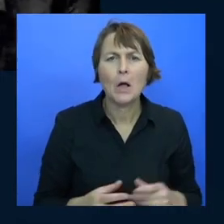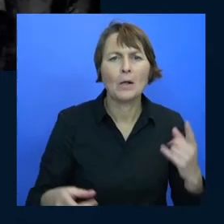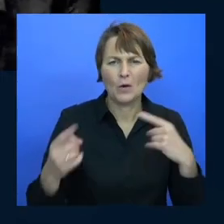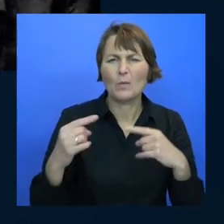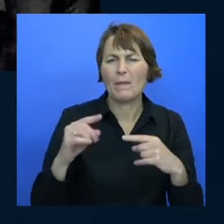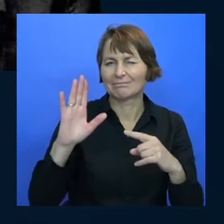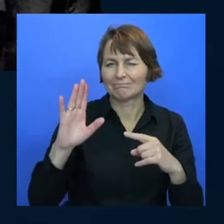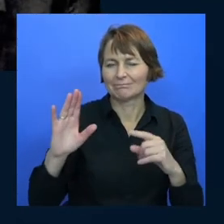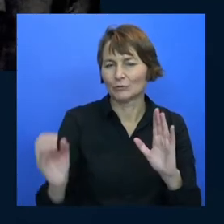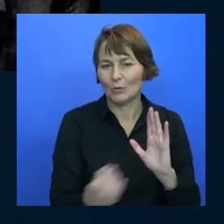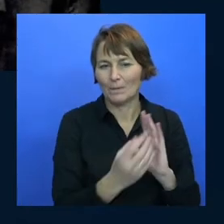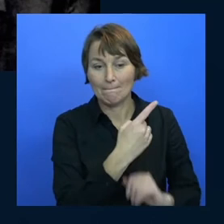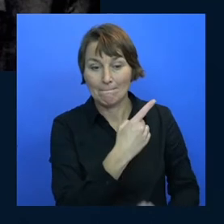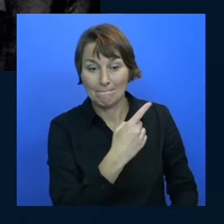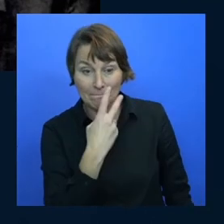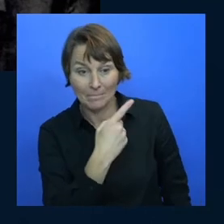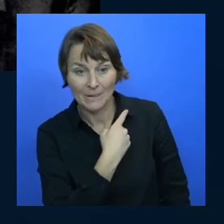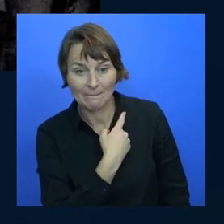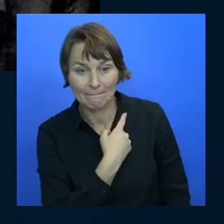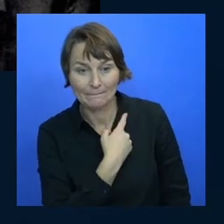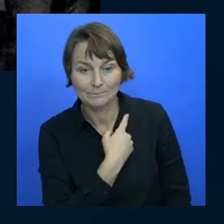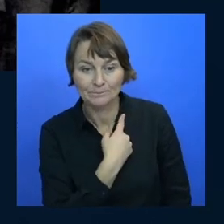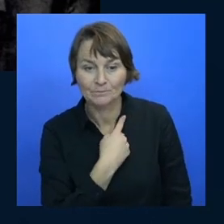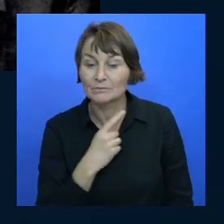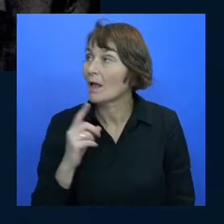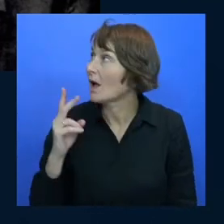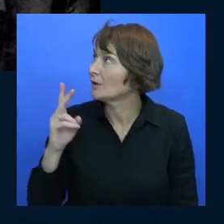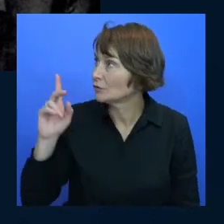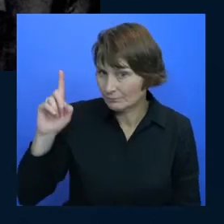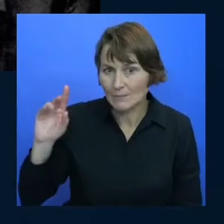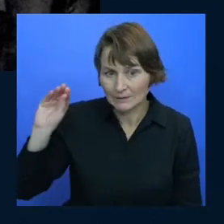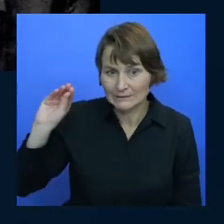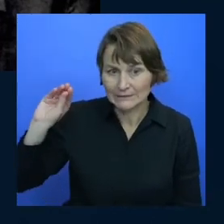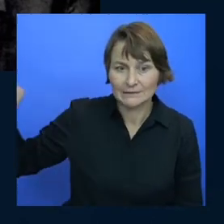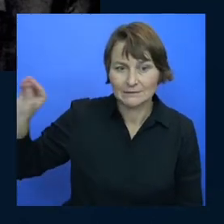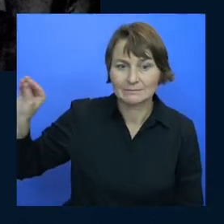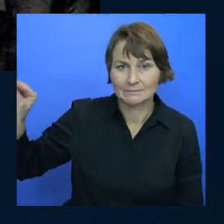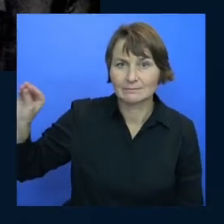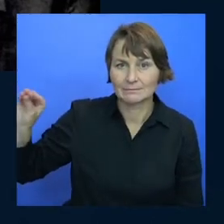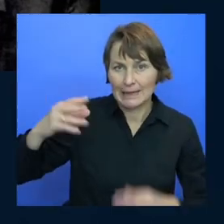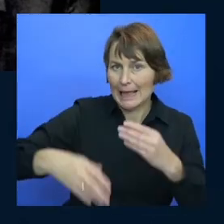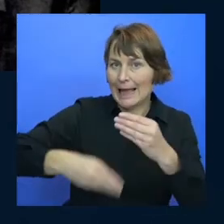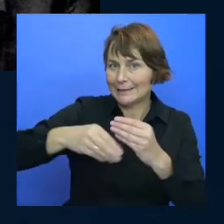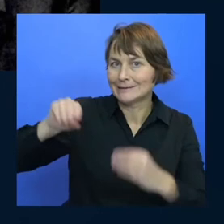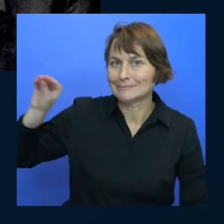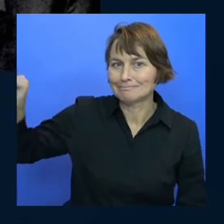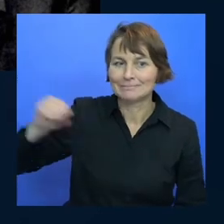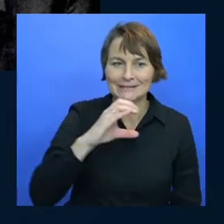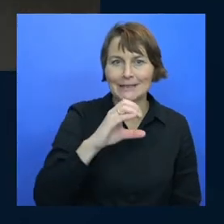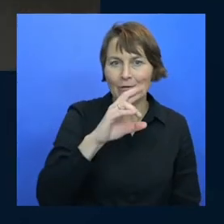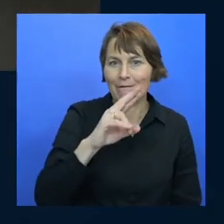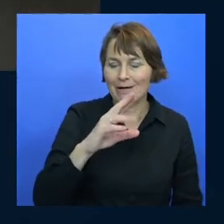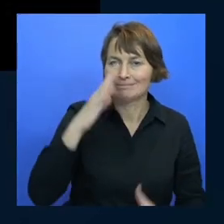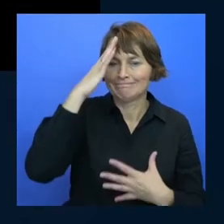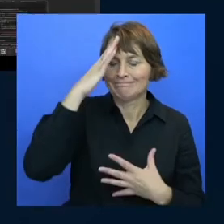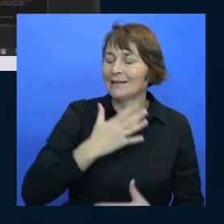did i put it in there i should probably add that it should be in there it is yeah you're right i should add that no i failed you i